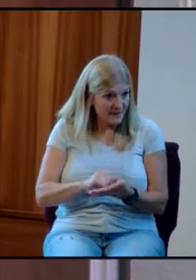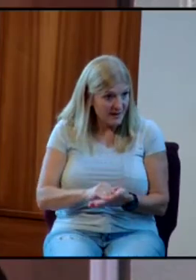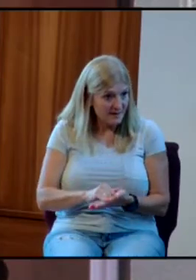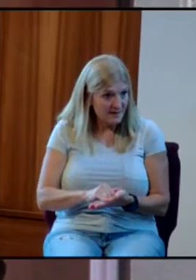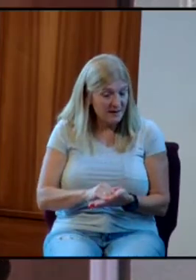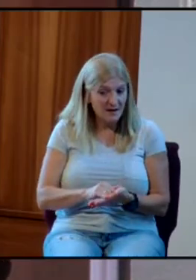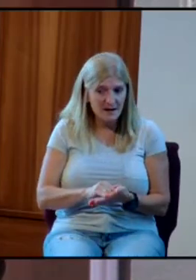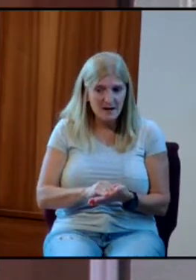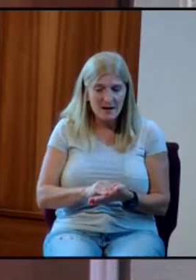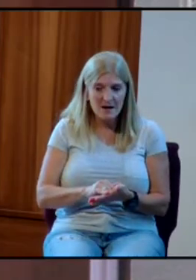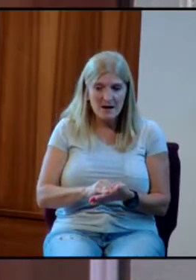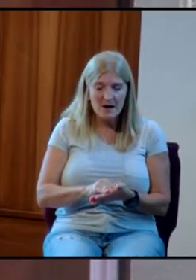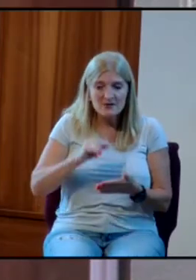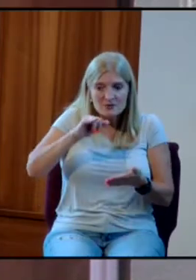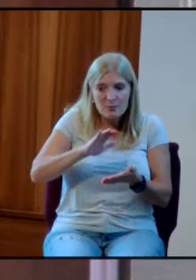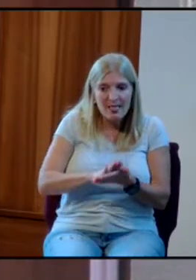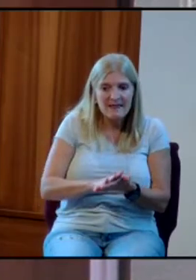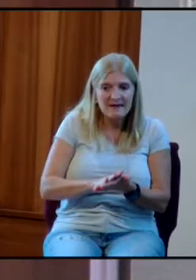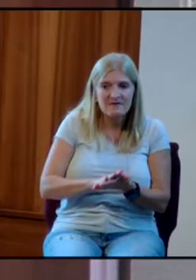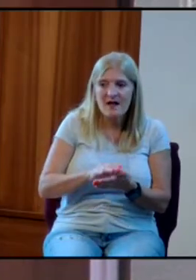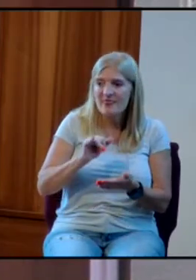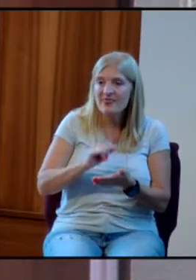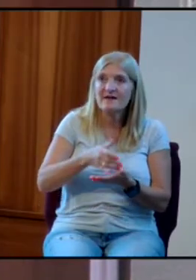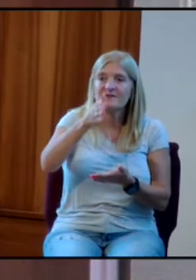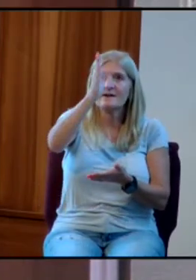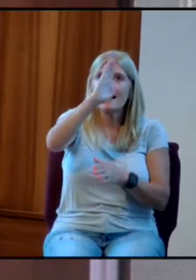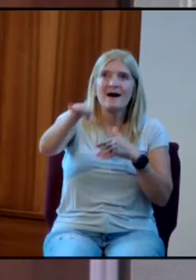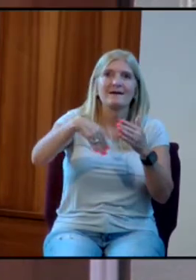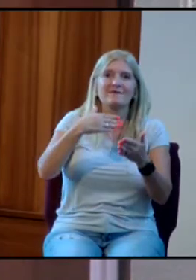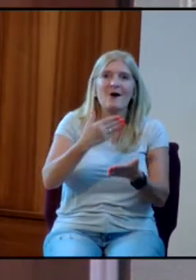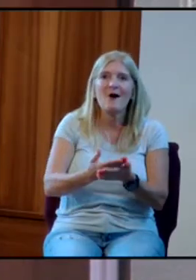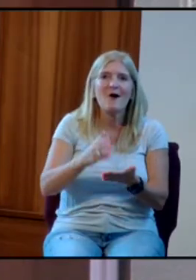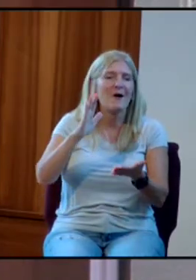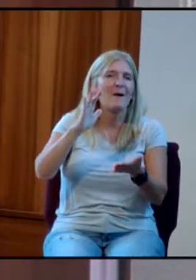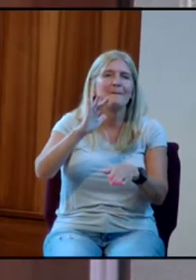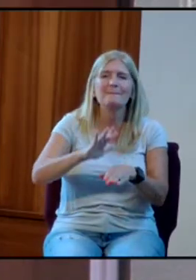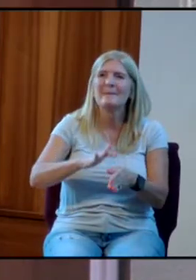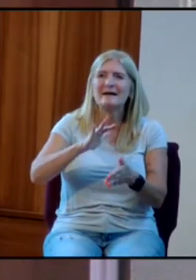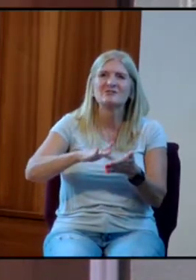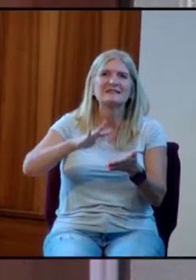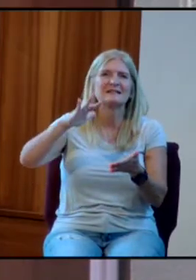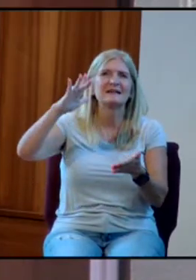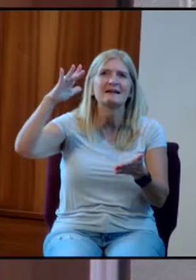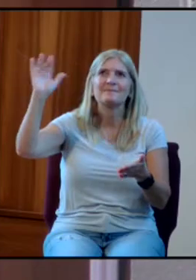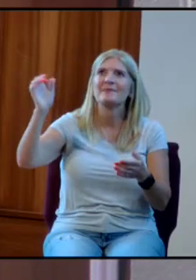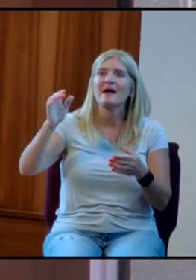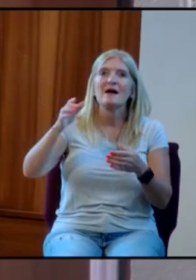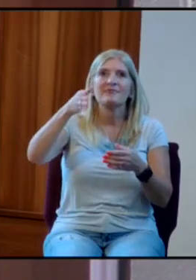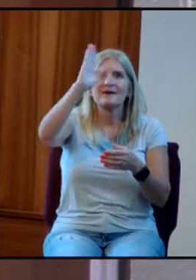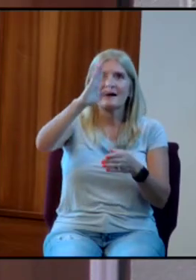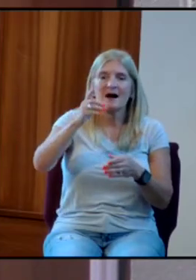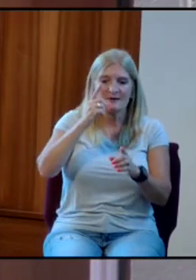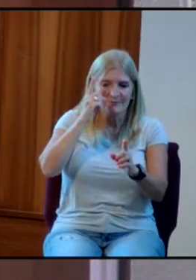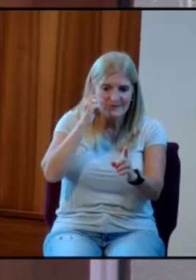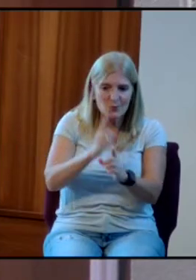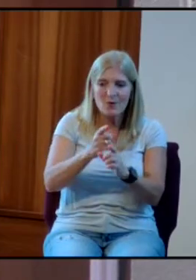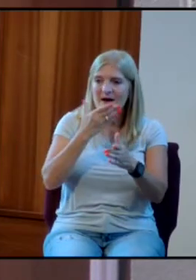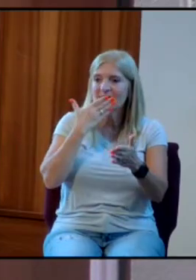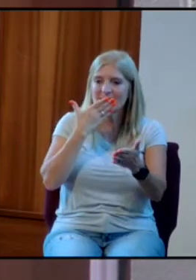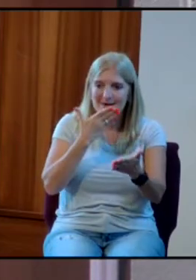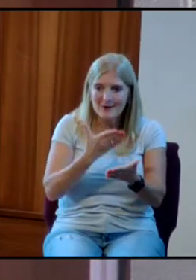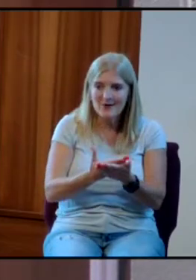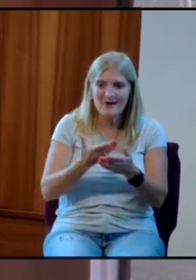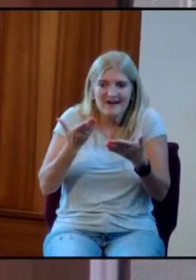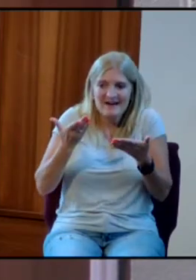God of all glory and majesty, the God who is altogether beautiful, the God who is right and good in all that he